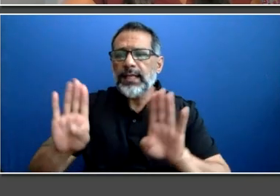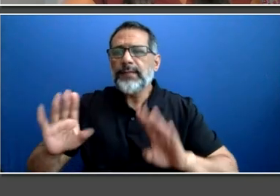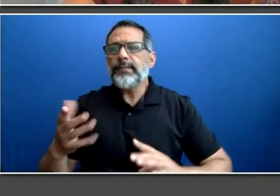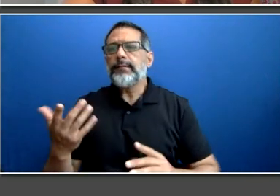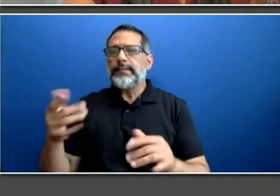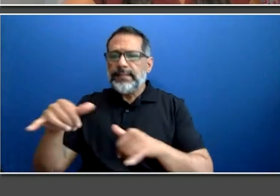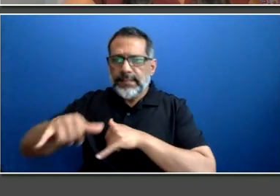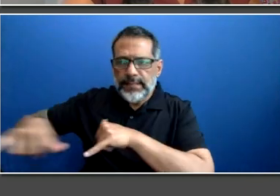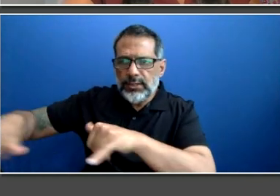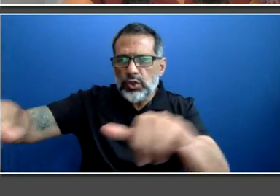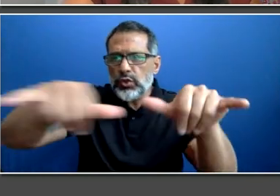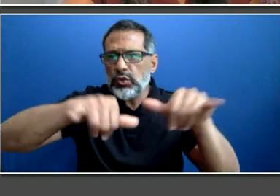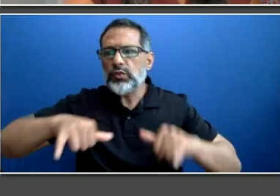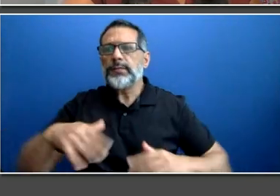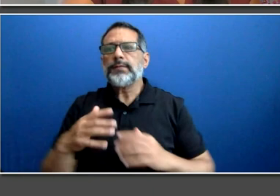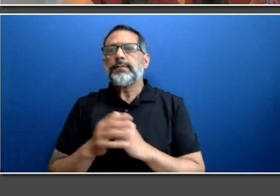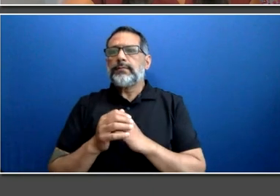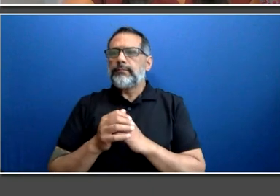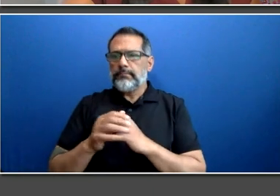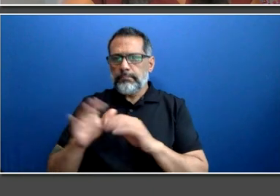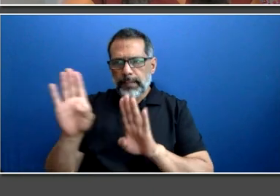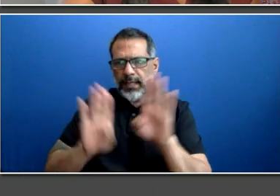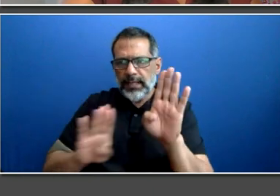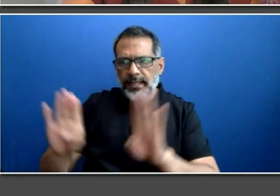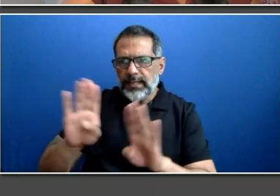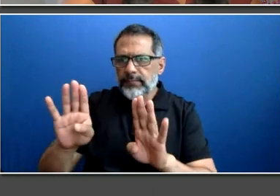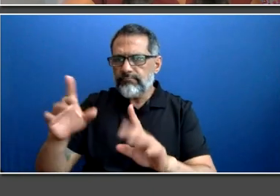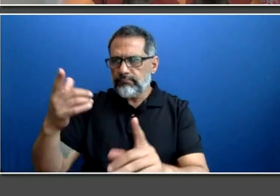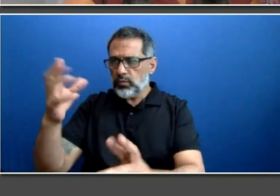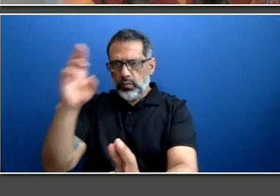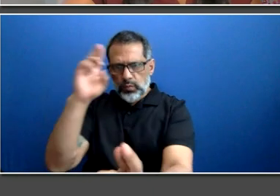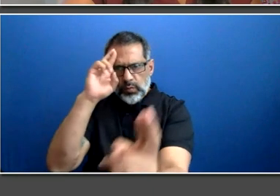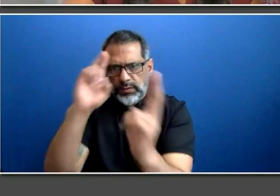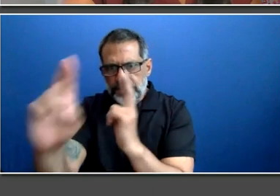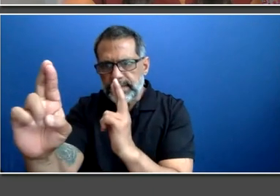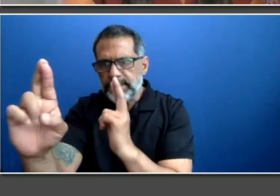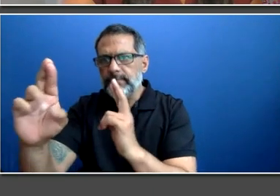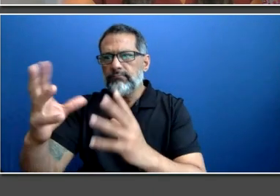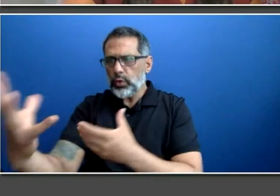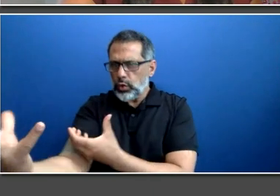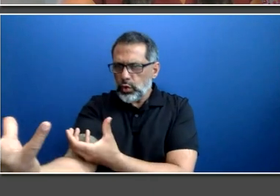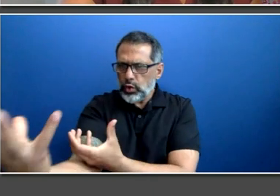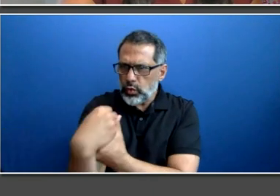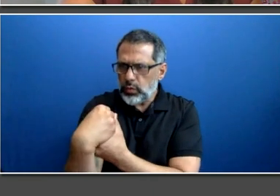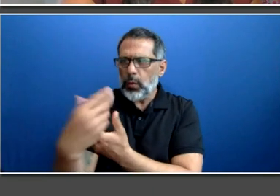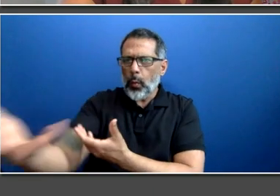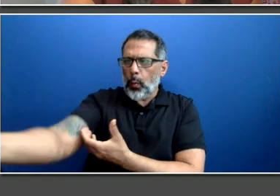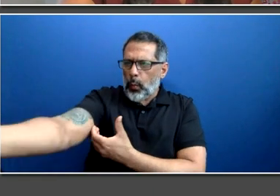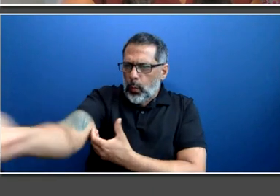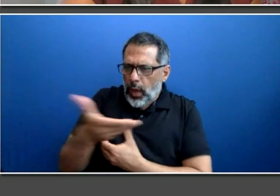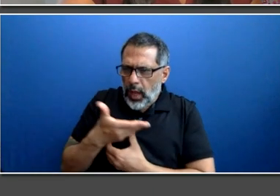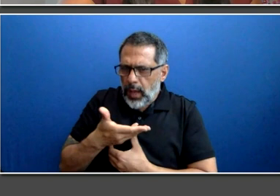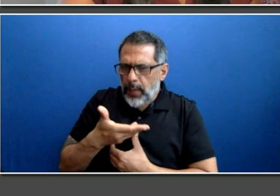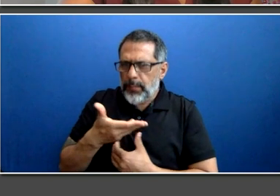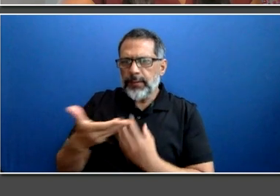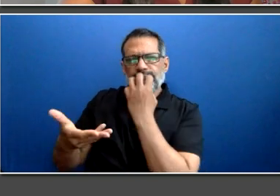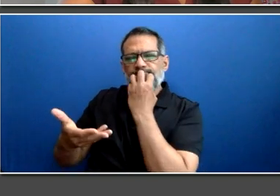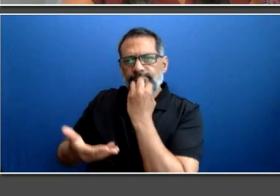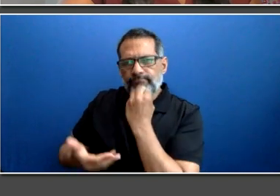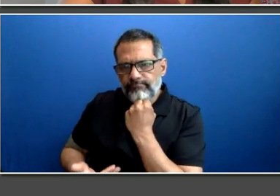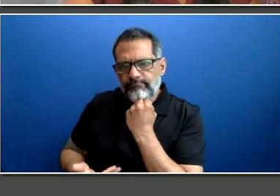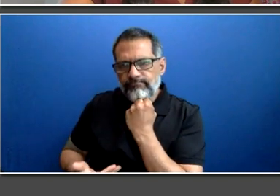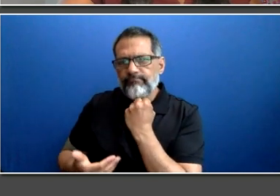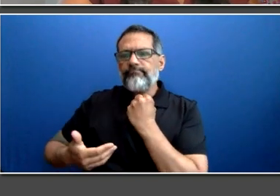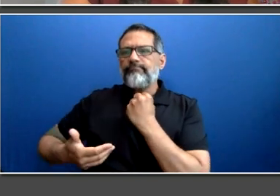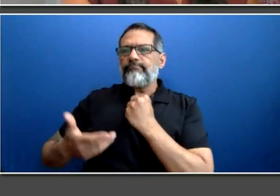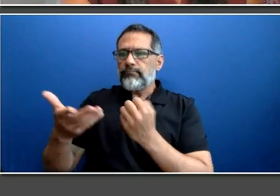welcomed, respected, appreciated, and valued. We provide service to diverse customers, so